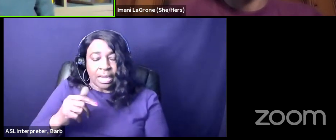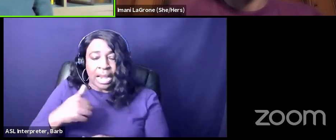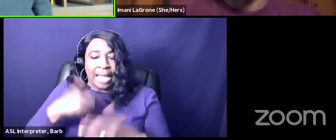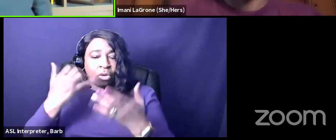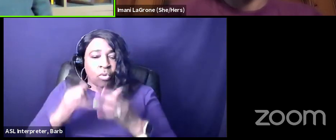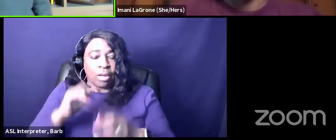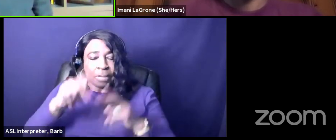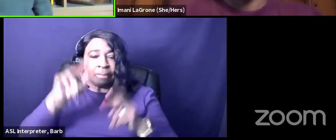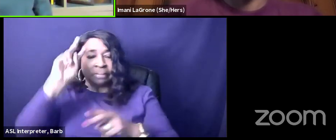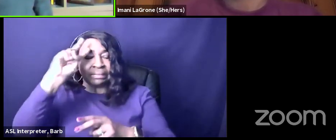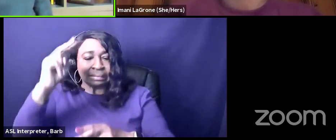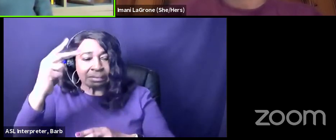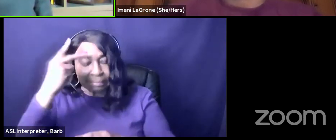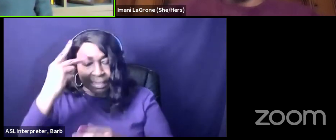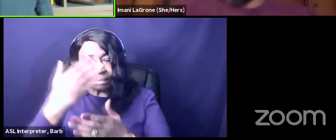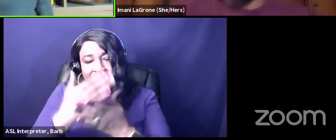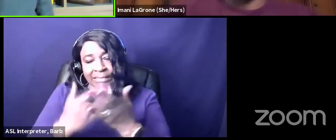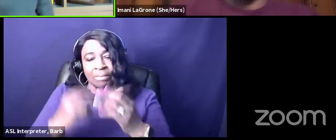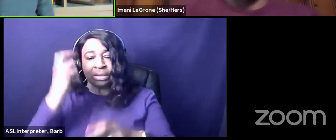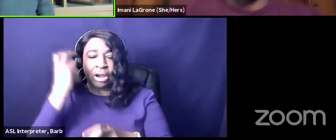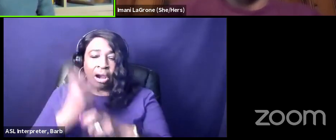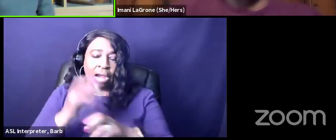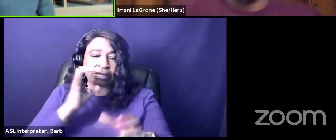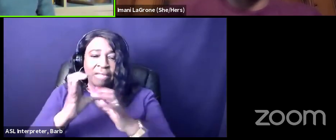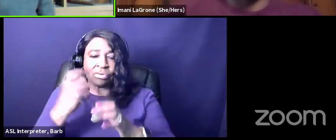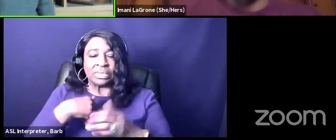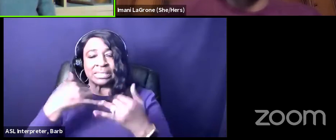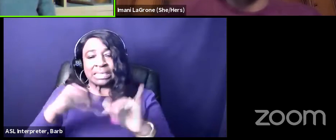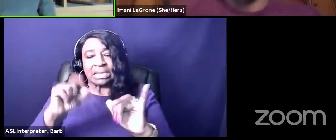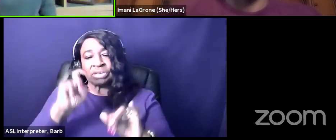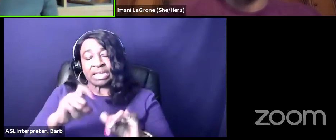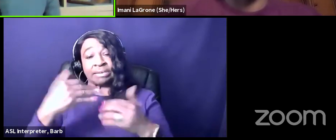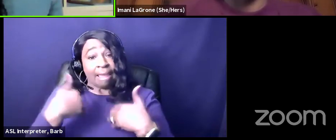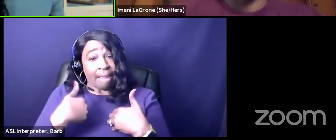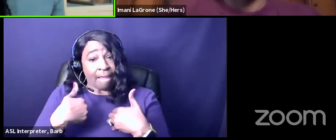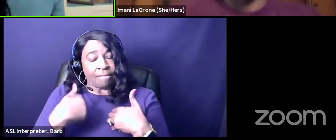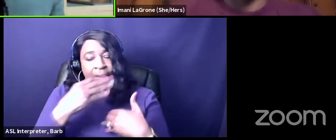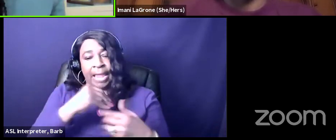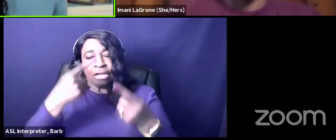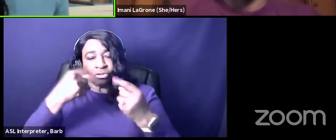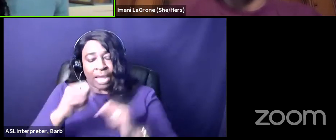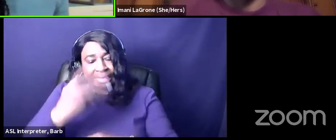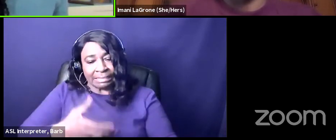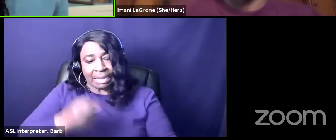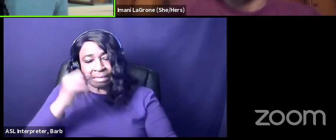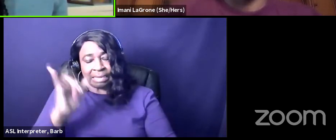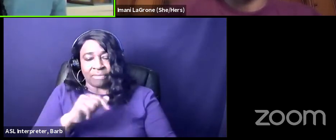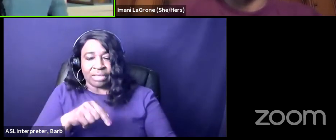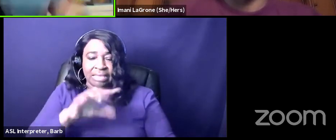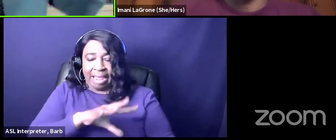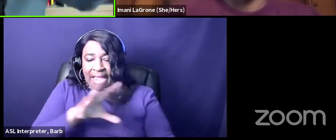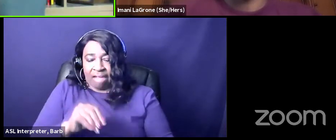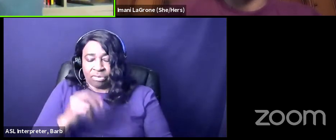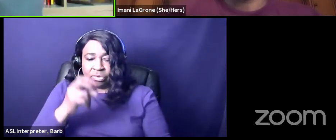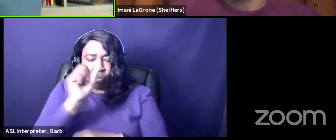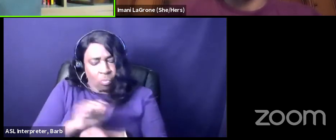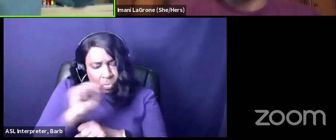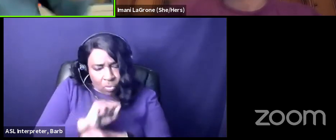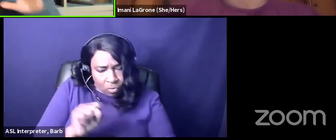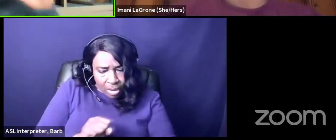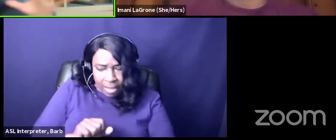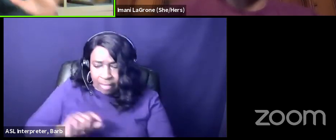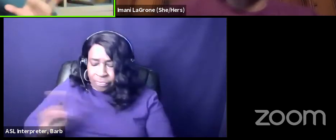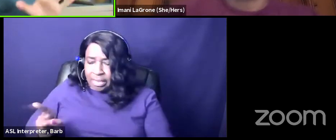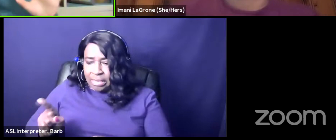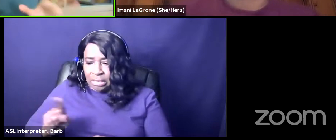some of the hard conversations that we still need to have and try and take it as like oh well africans are the harder working ones or caribbeans are the